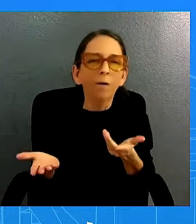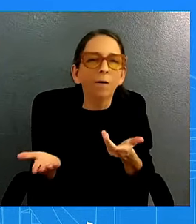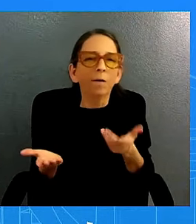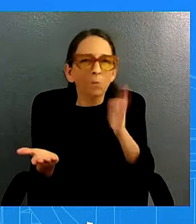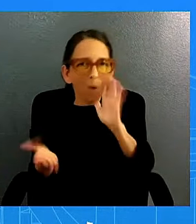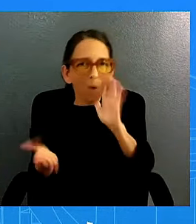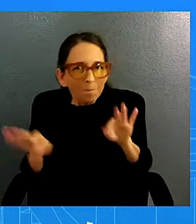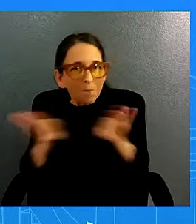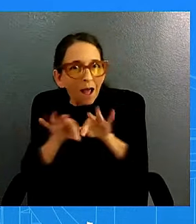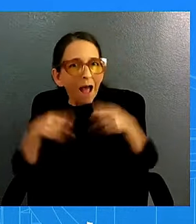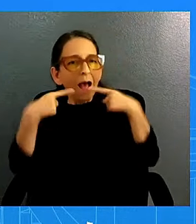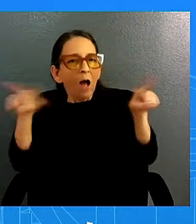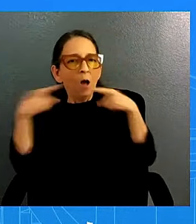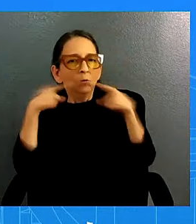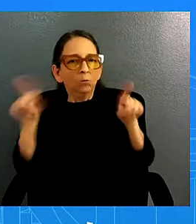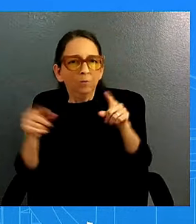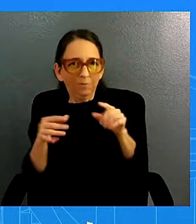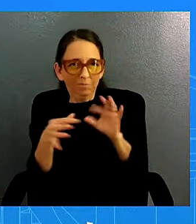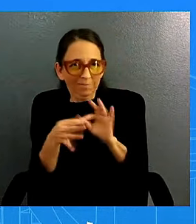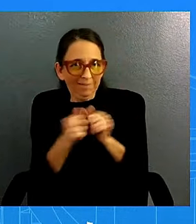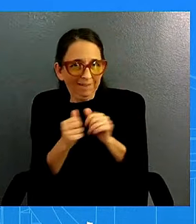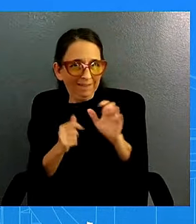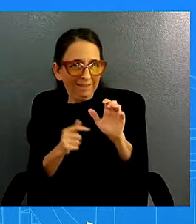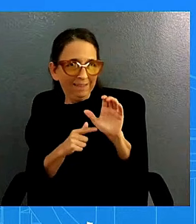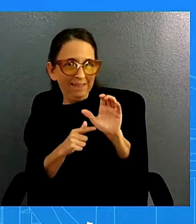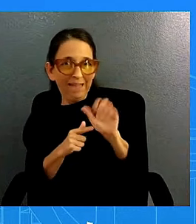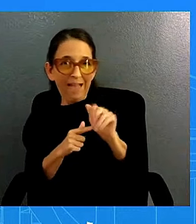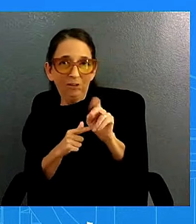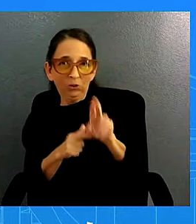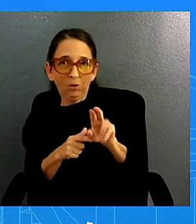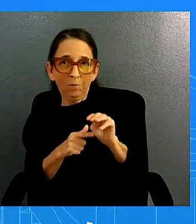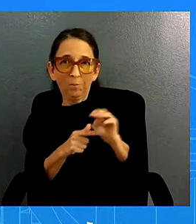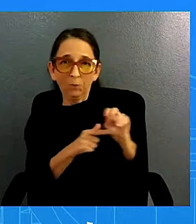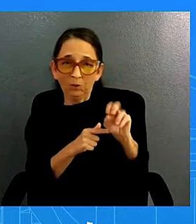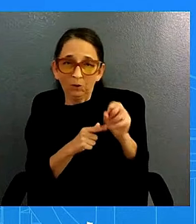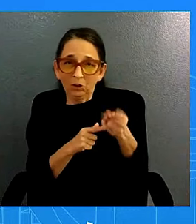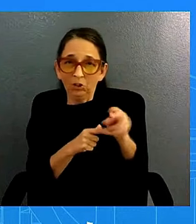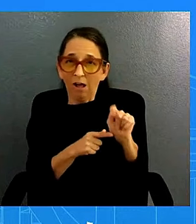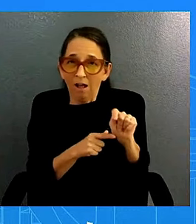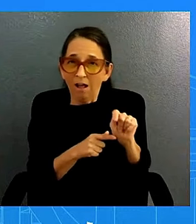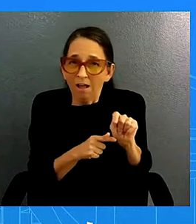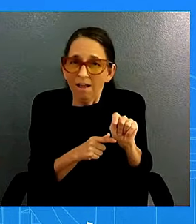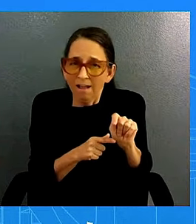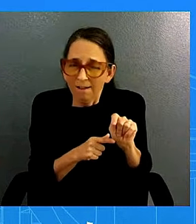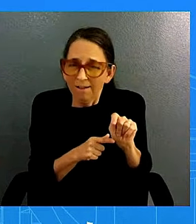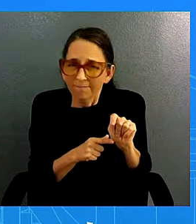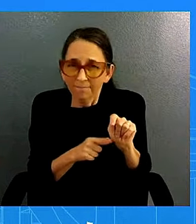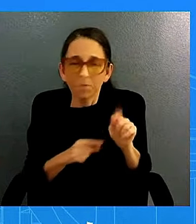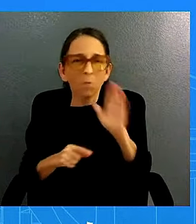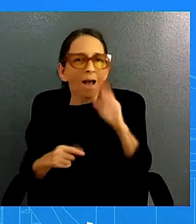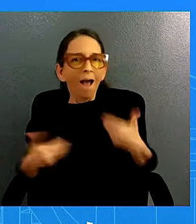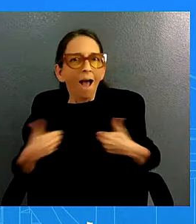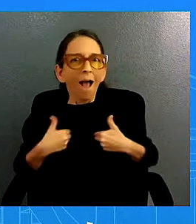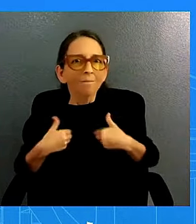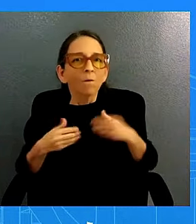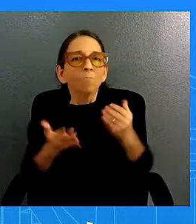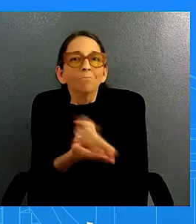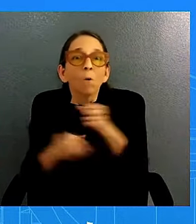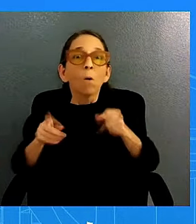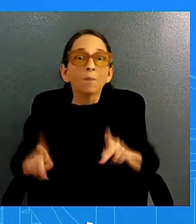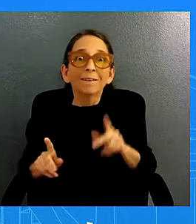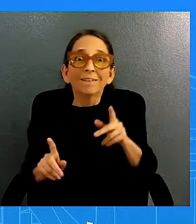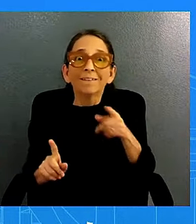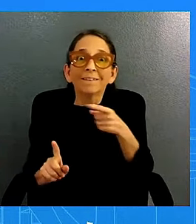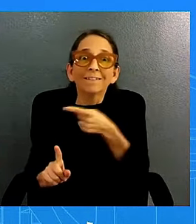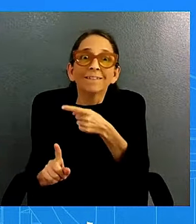you all are going to be there uh there's going to be an opportunity to see them when they leave on saturday as well depart you'll see him saying goodbye